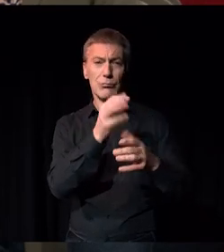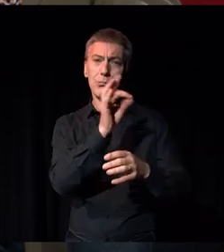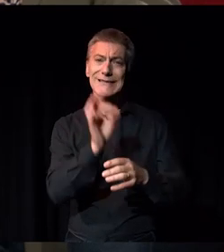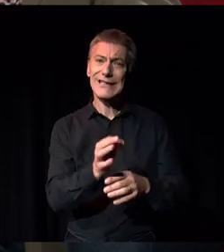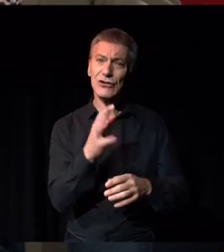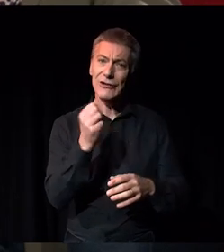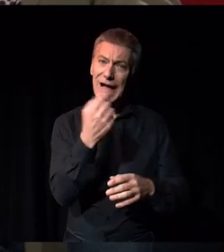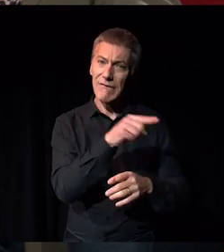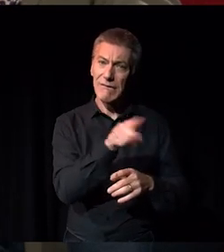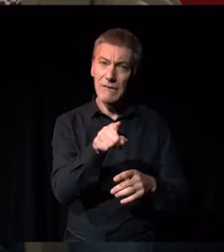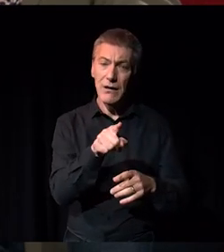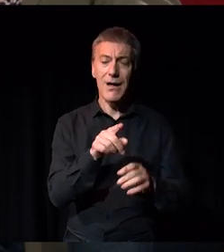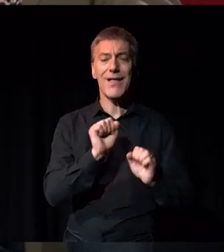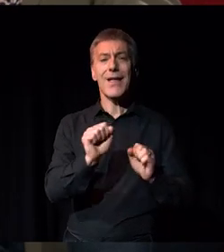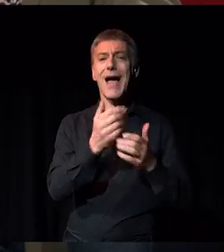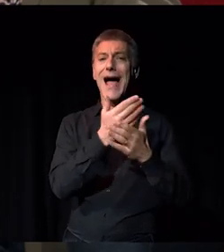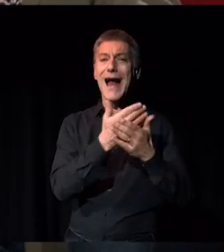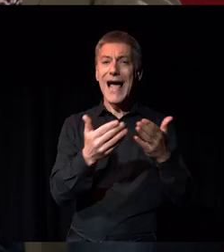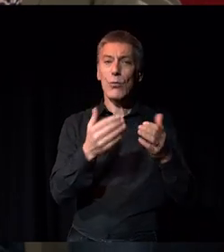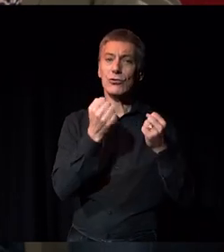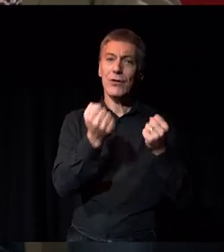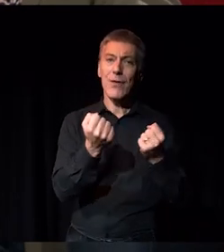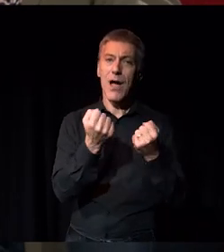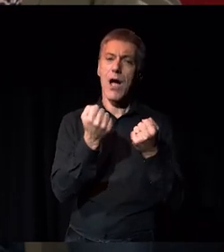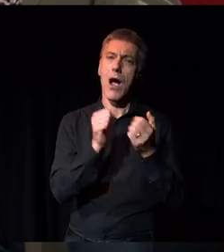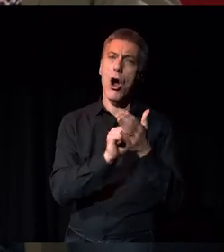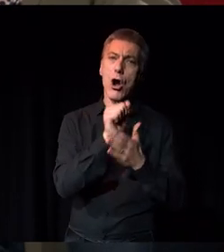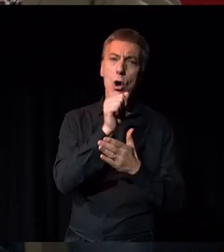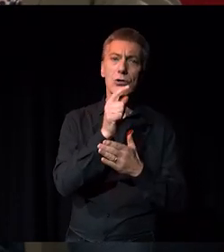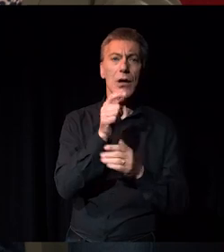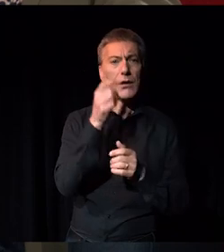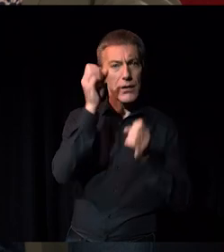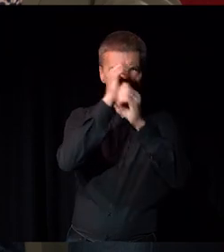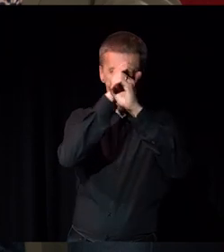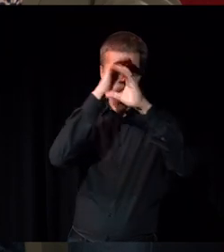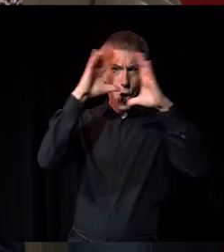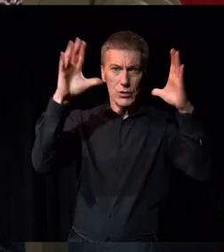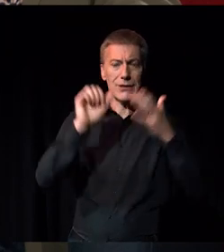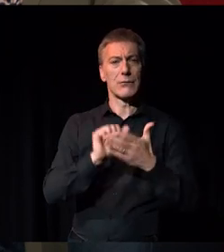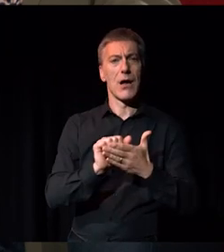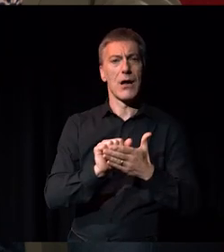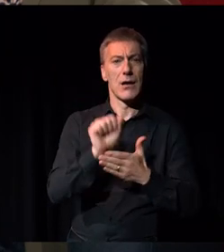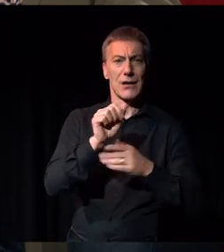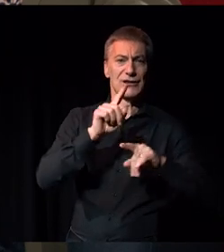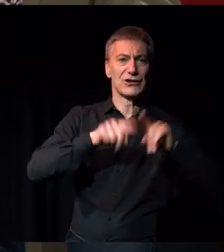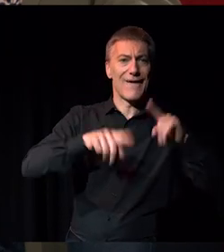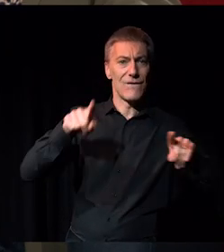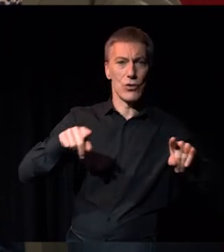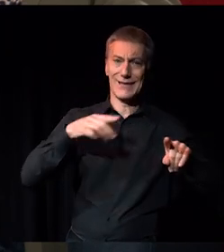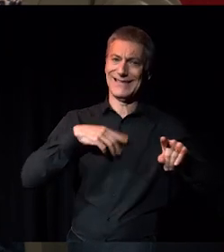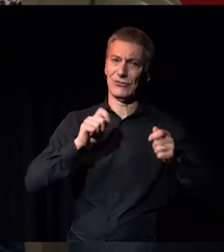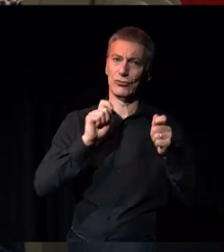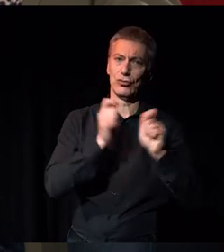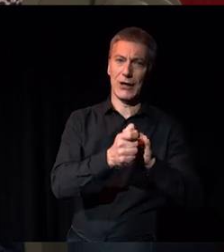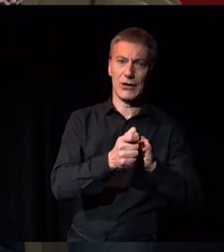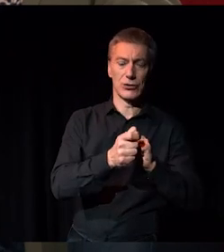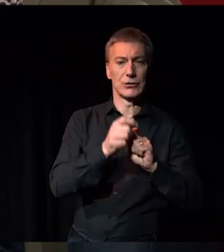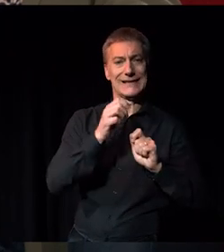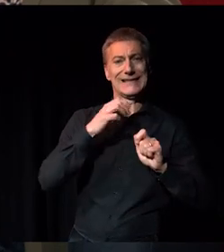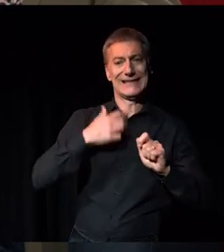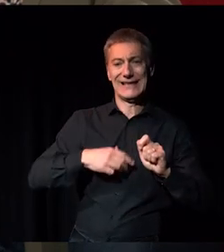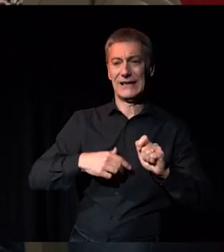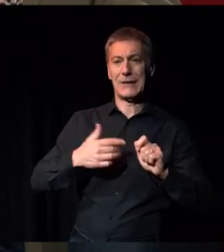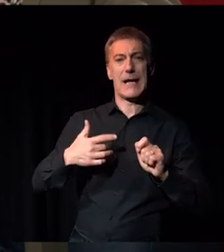a shift in the language and culture of institutions around the idea of diversity. What is it we're really looking for? And I think that's actually a kind of diversity of lived experience,